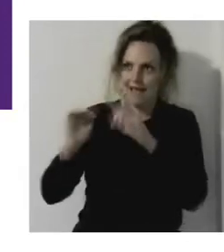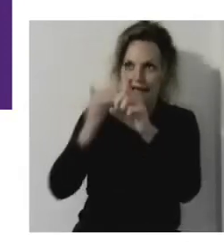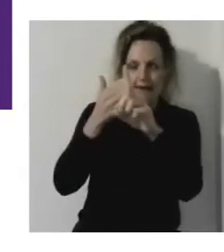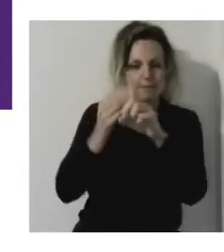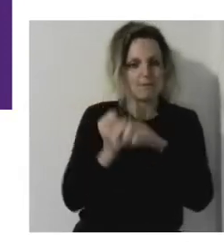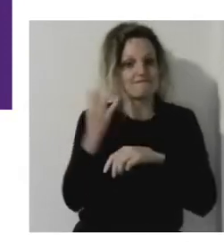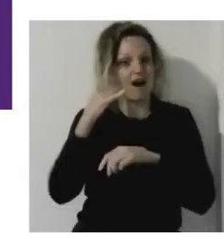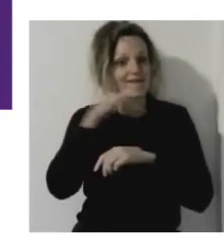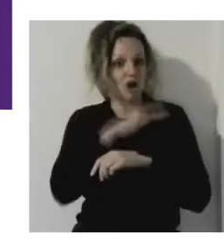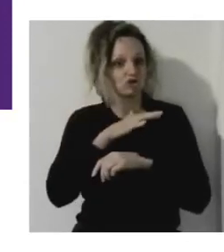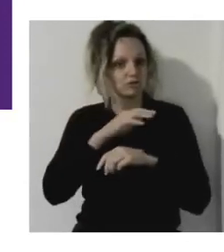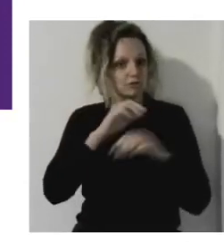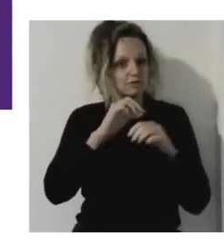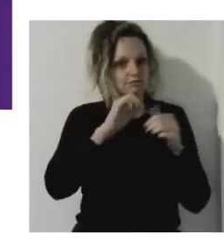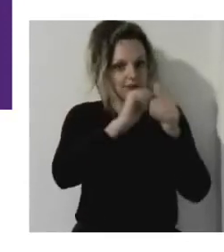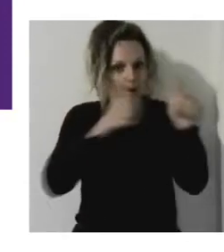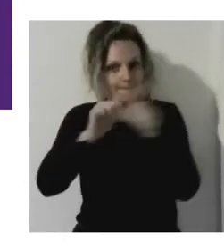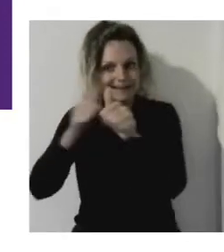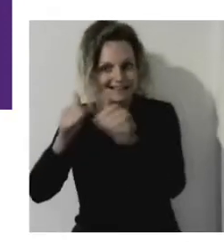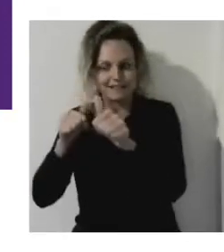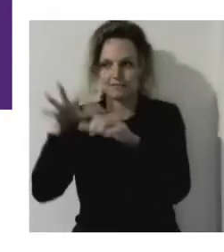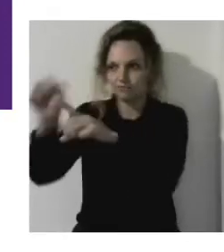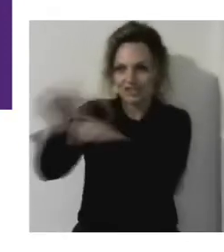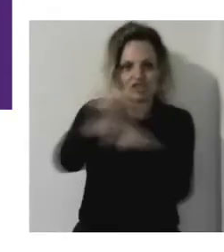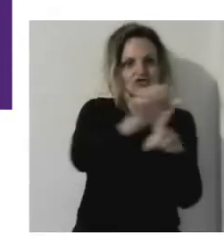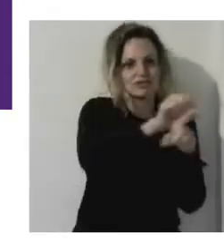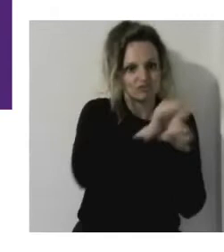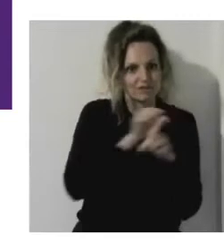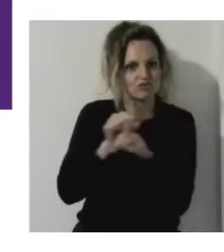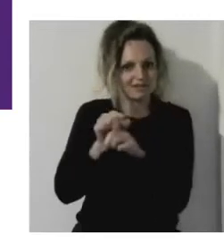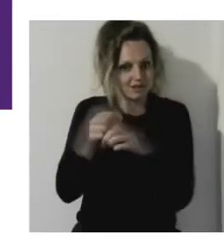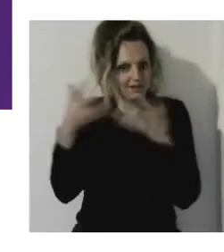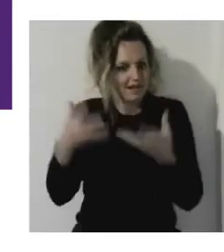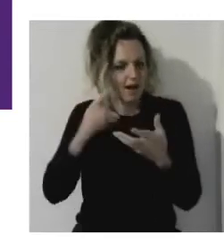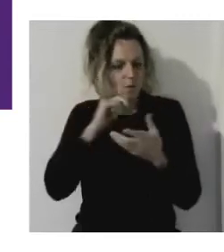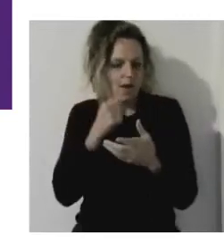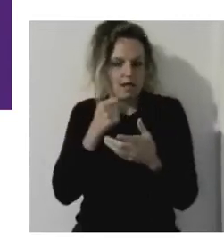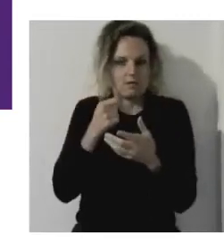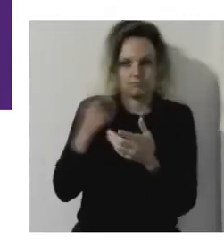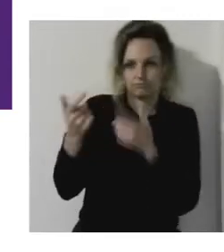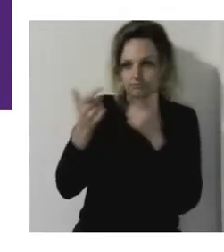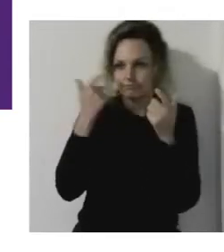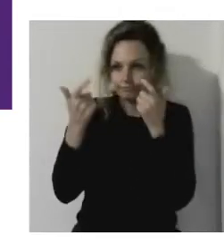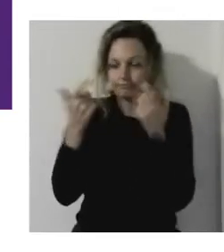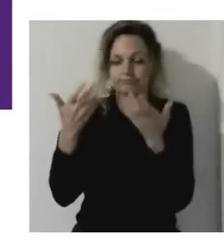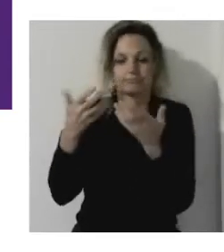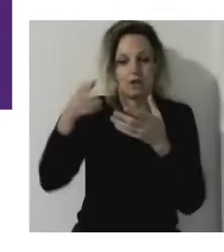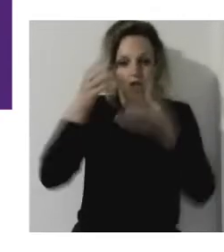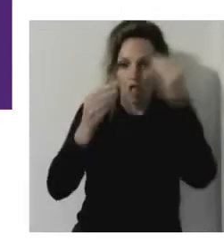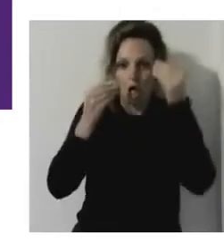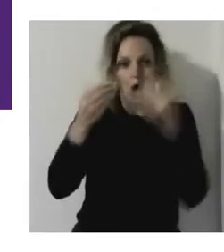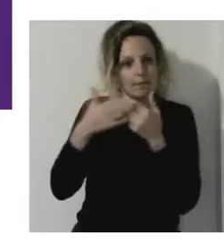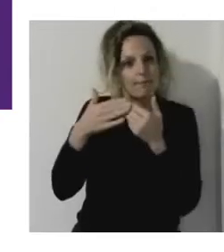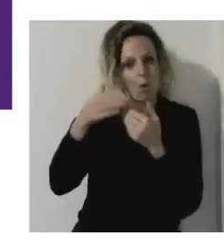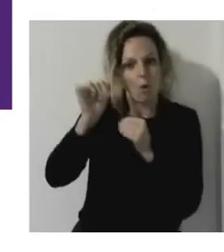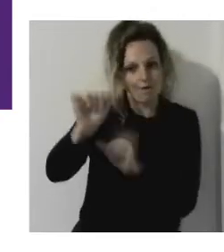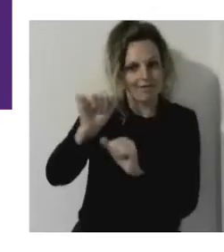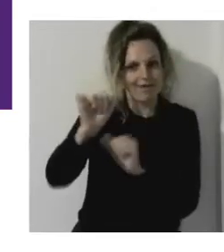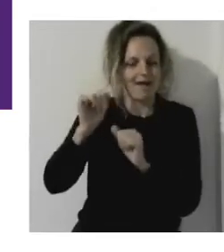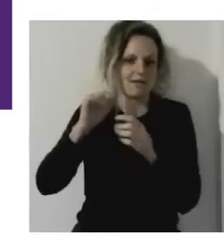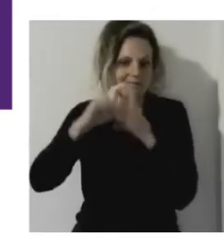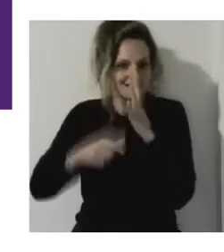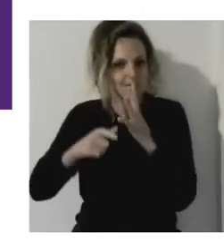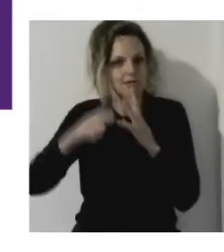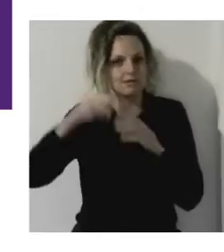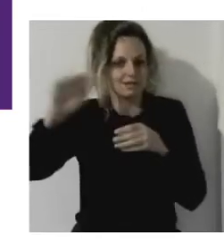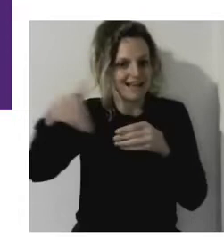now with their 500 CEOs from around the world who've made a commitment to disability inclusion. And then we've got a fantastic session at the end where